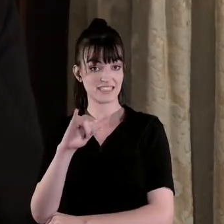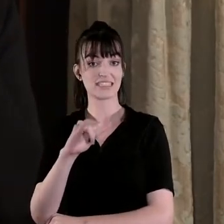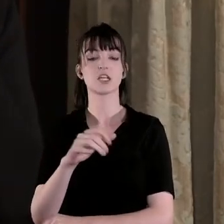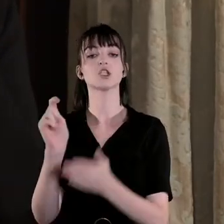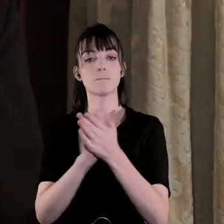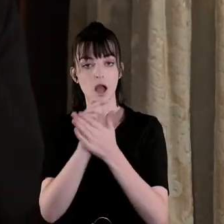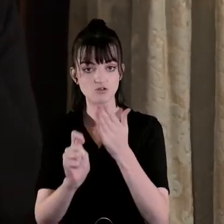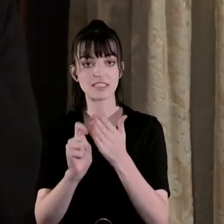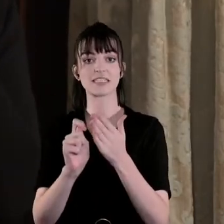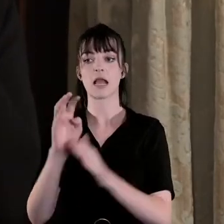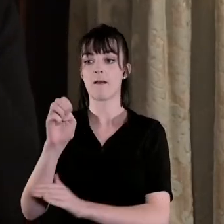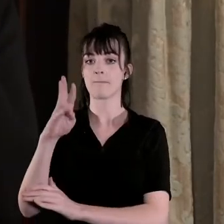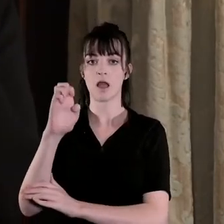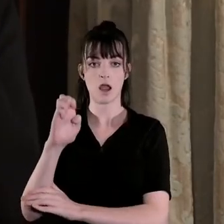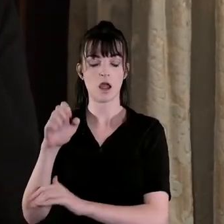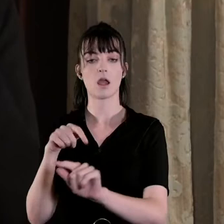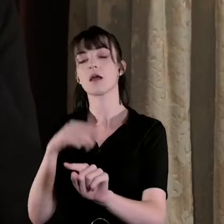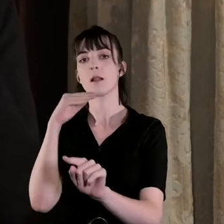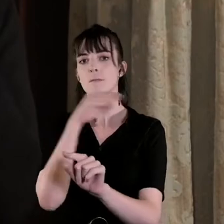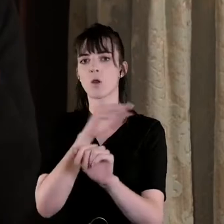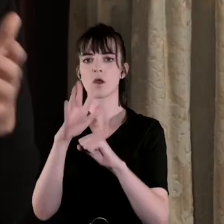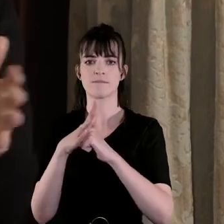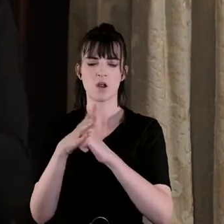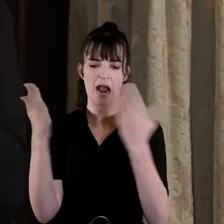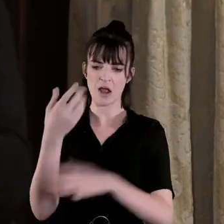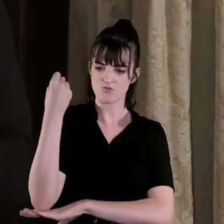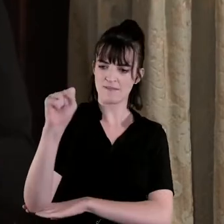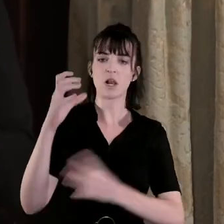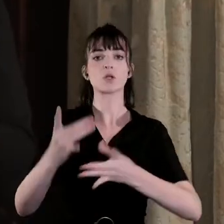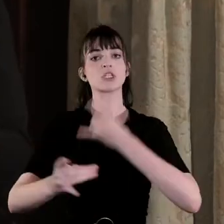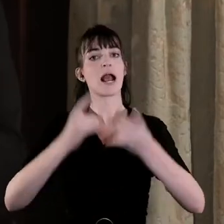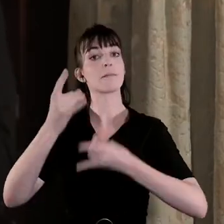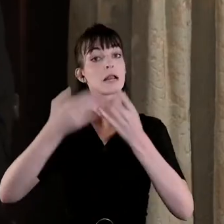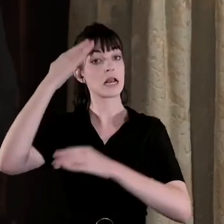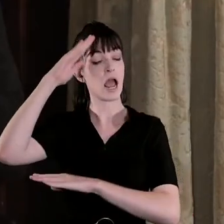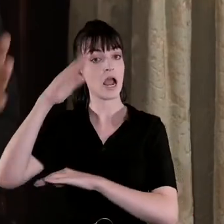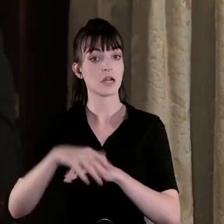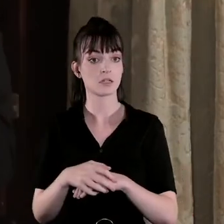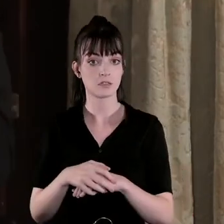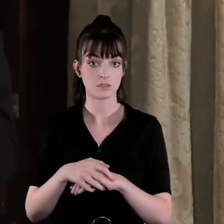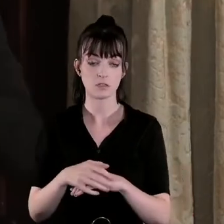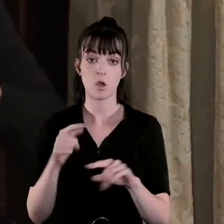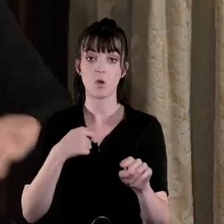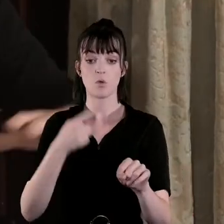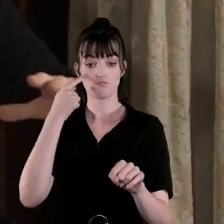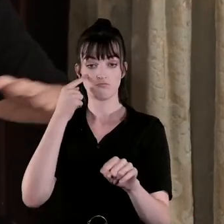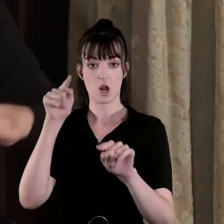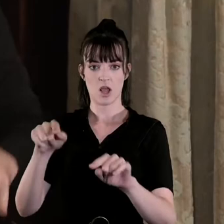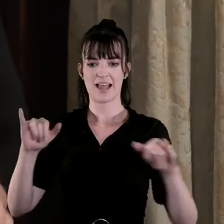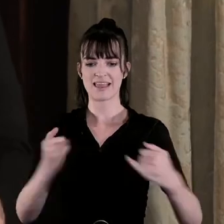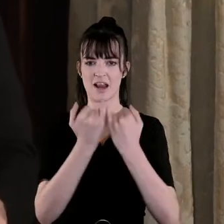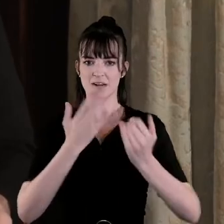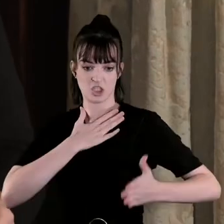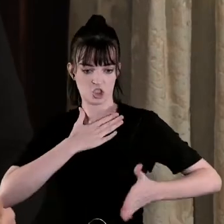perhaps more central to the outworking of the revolution in Ireland than we might think maybe looking at the conflict primarily as a military